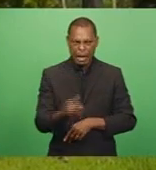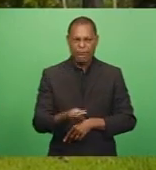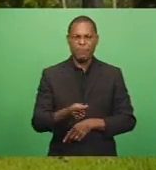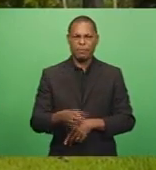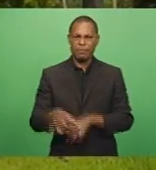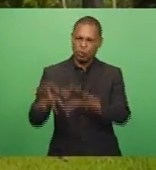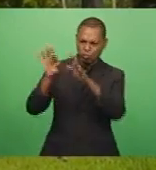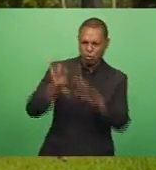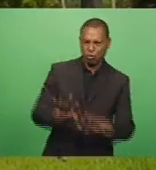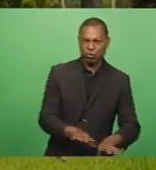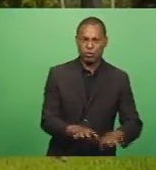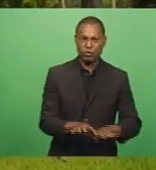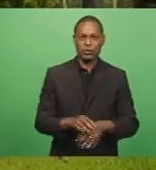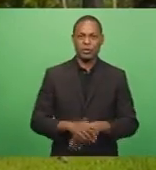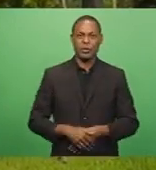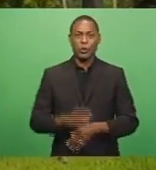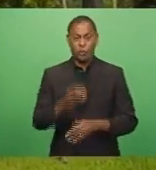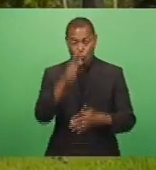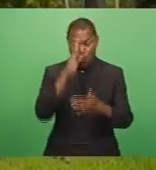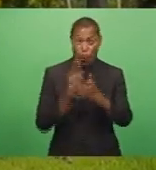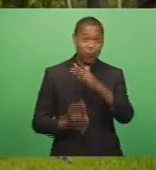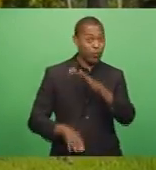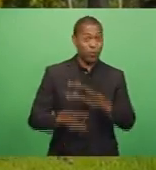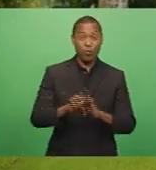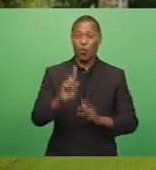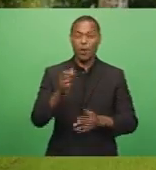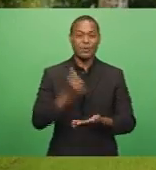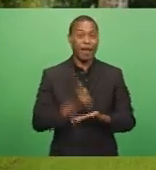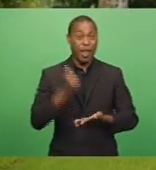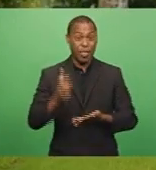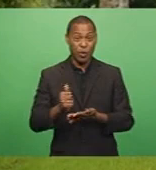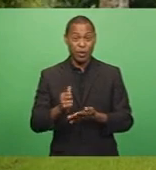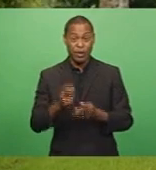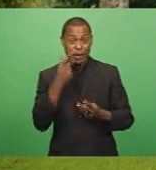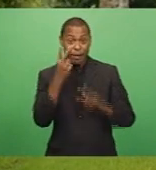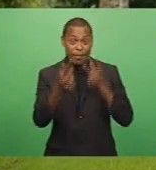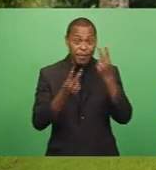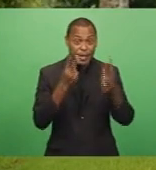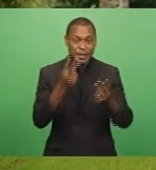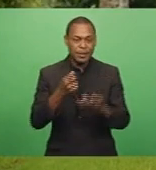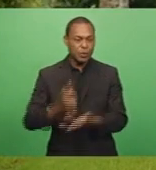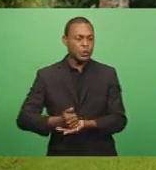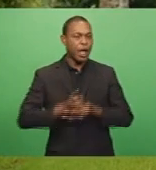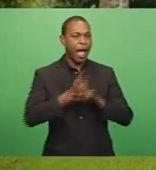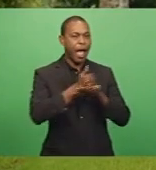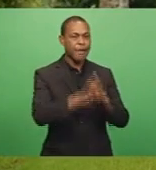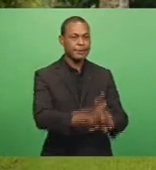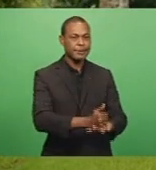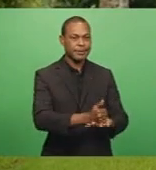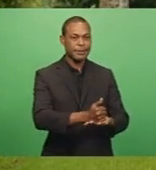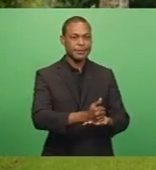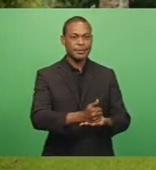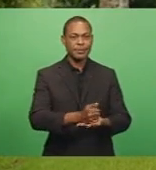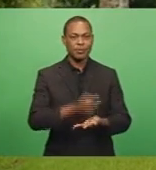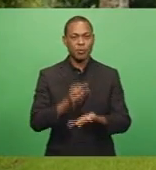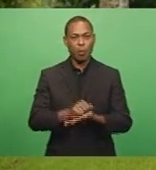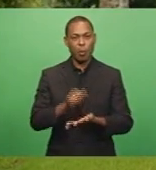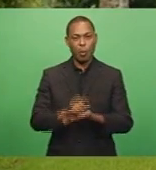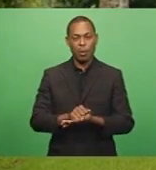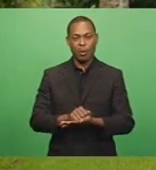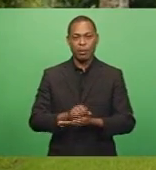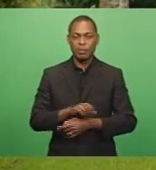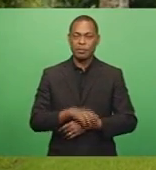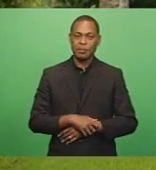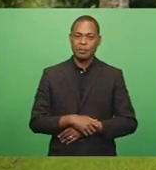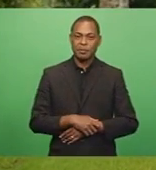village. They are hopeful that authorities who have visited them will provide the much needed assistance in a timely manner. Jai